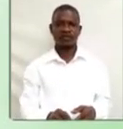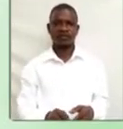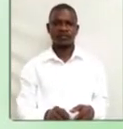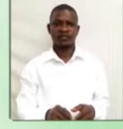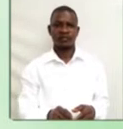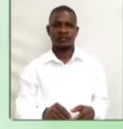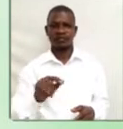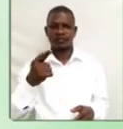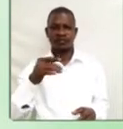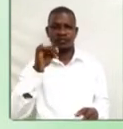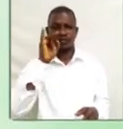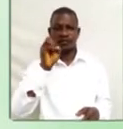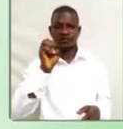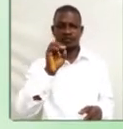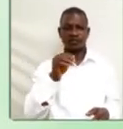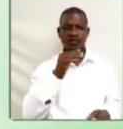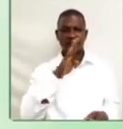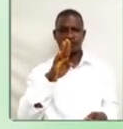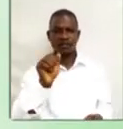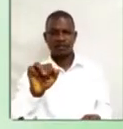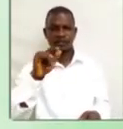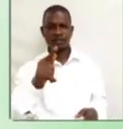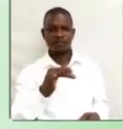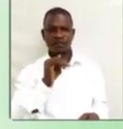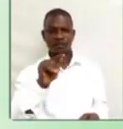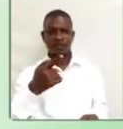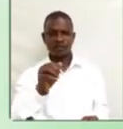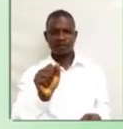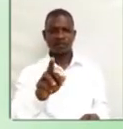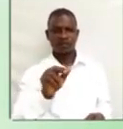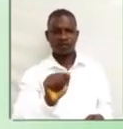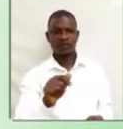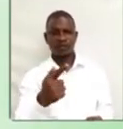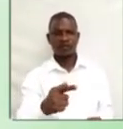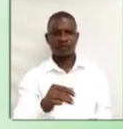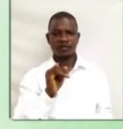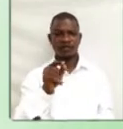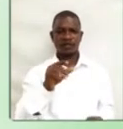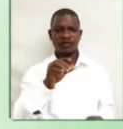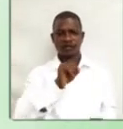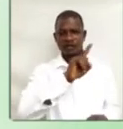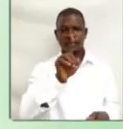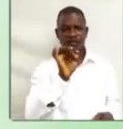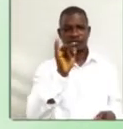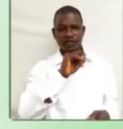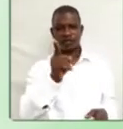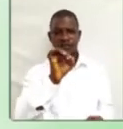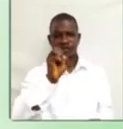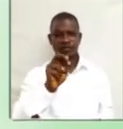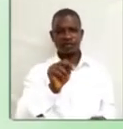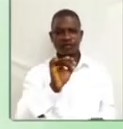G-E in beige. Garage. Z in seizure.